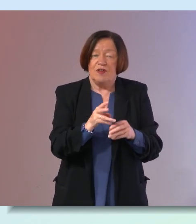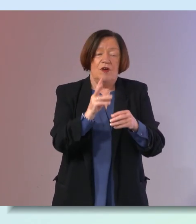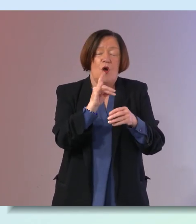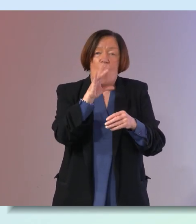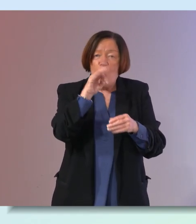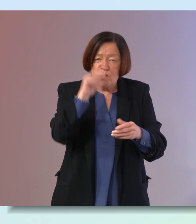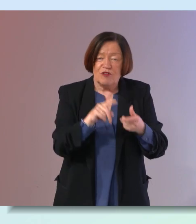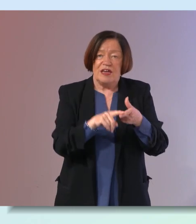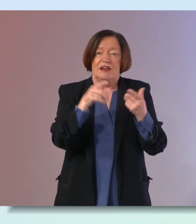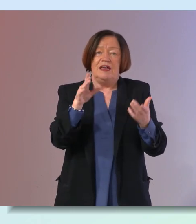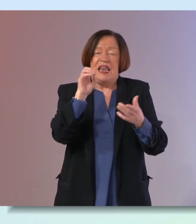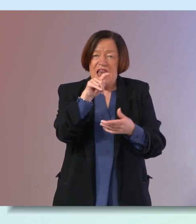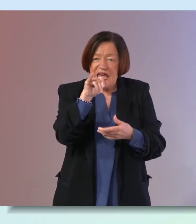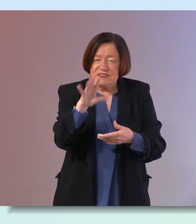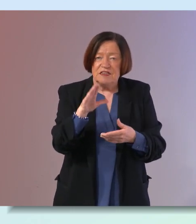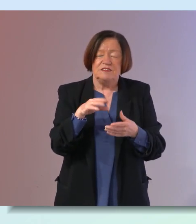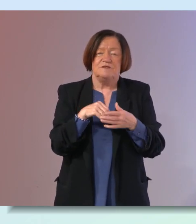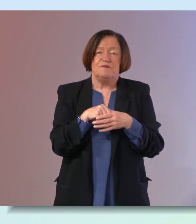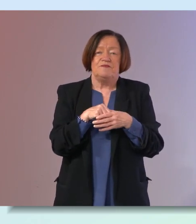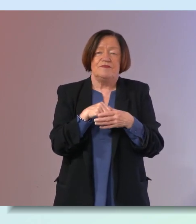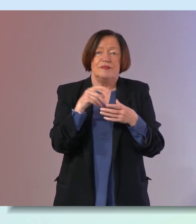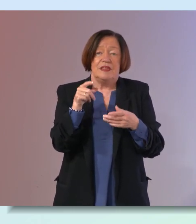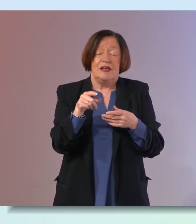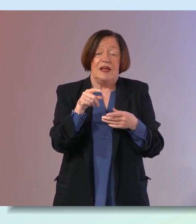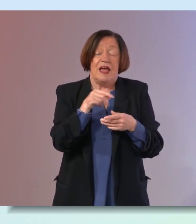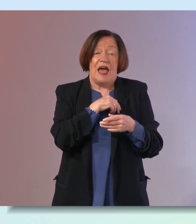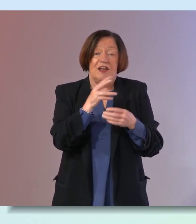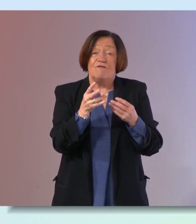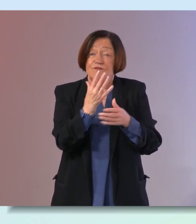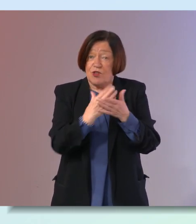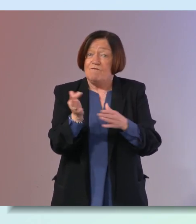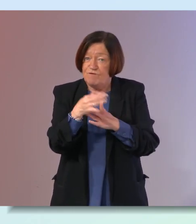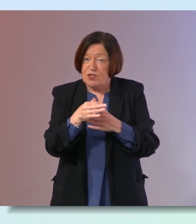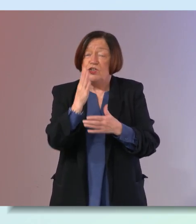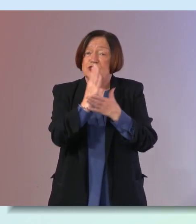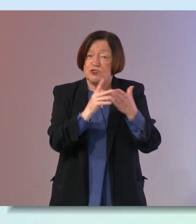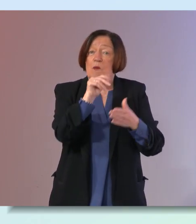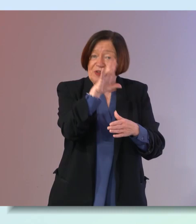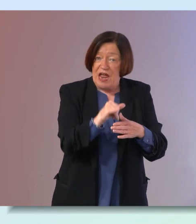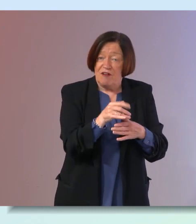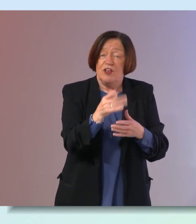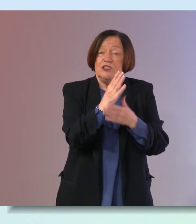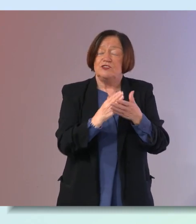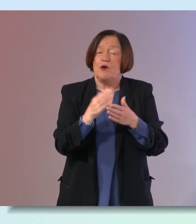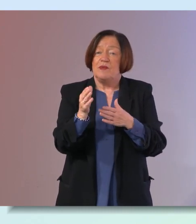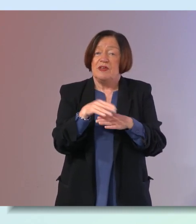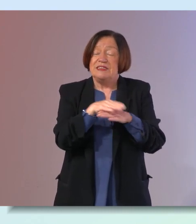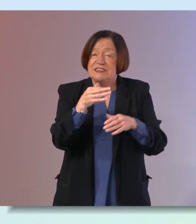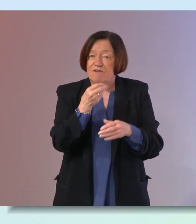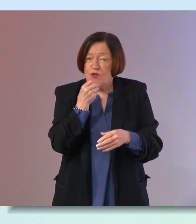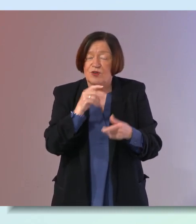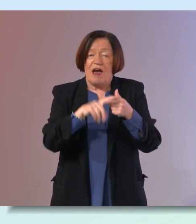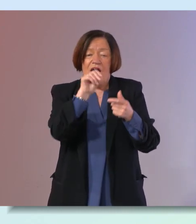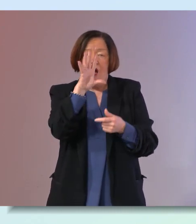peas beans lentils um and then some you know poultry some dairy products some seafood some olive oil